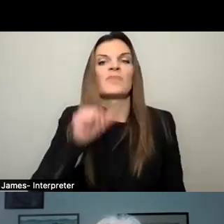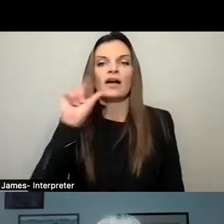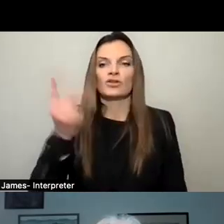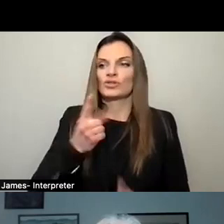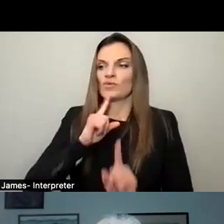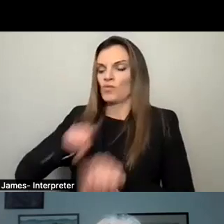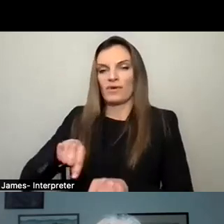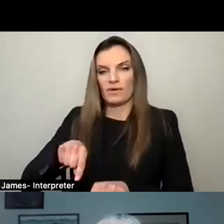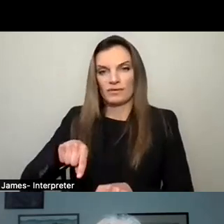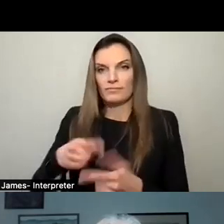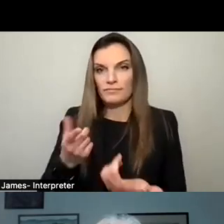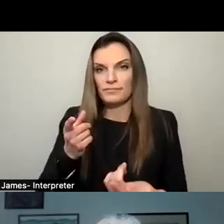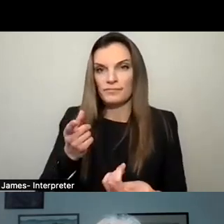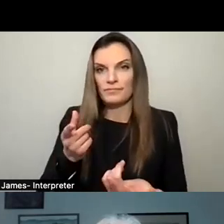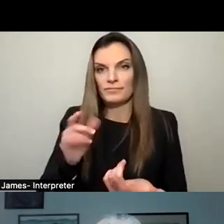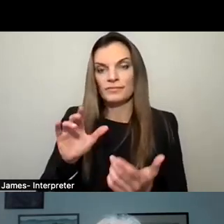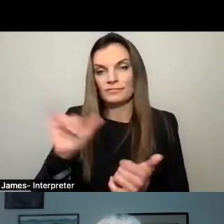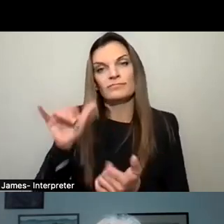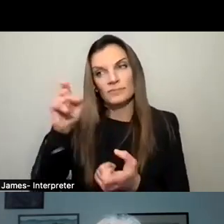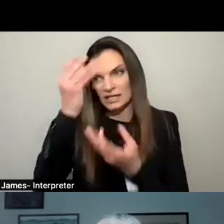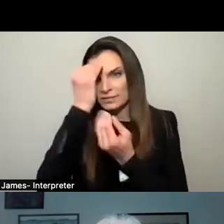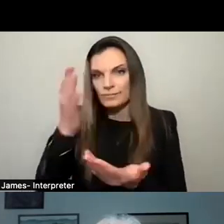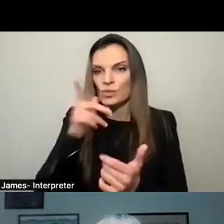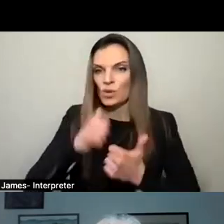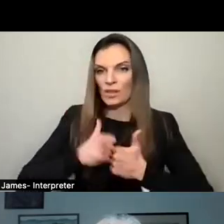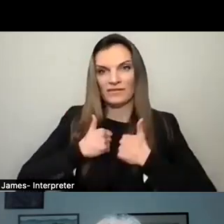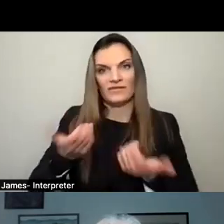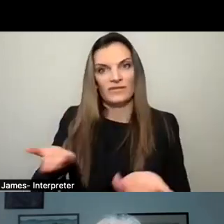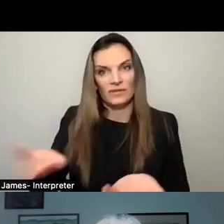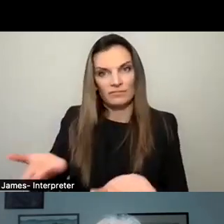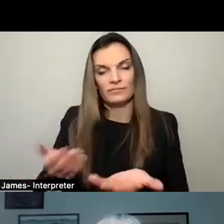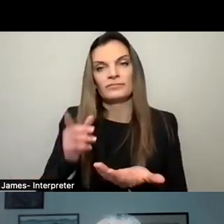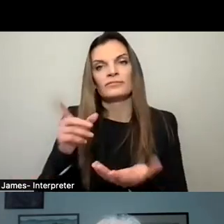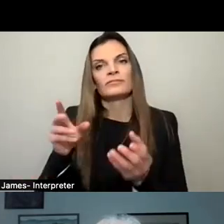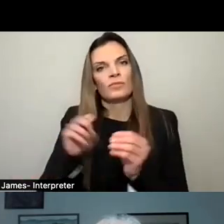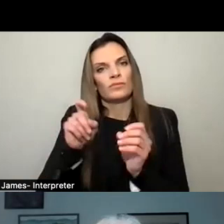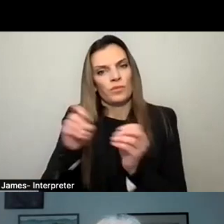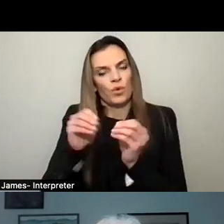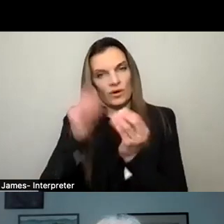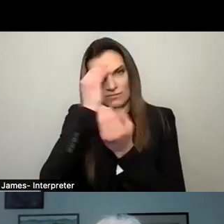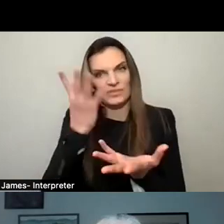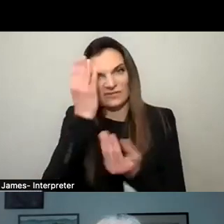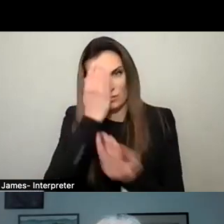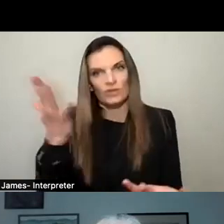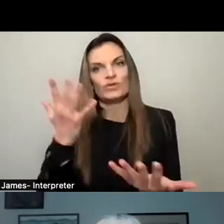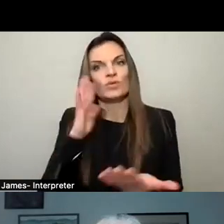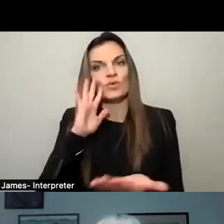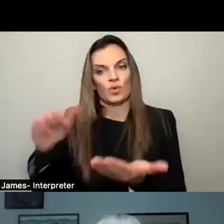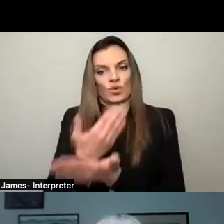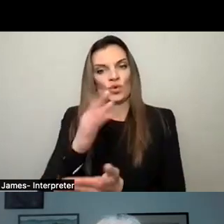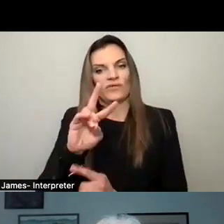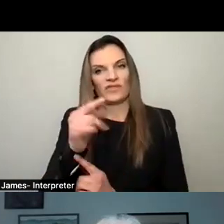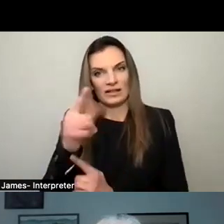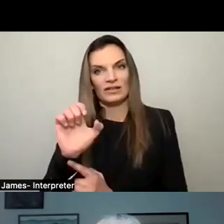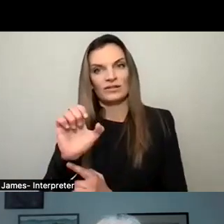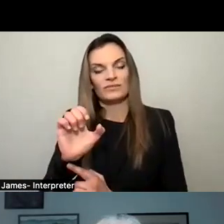and also clearly shared. We need to be more communicative with our village as they're all brand new and many of